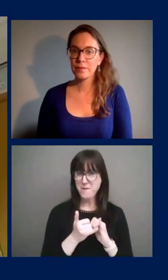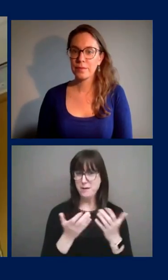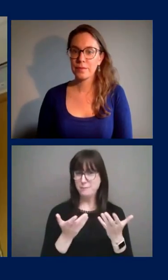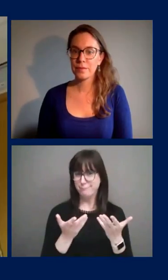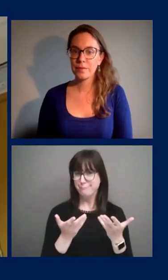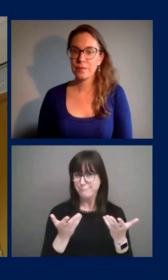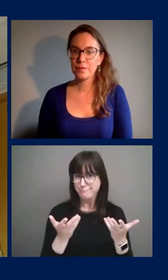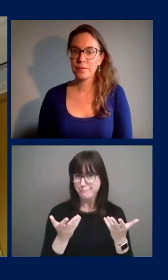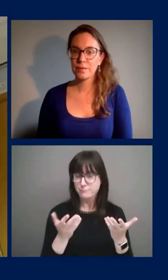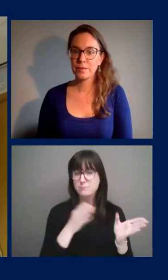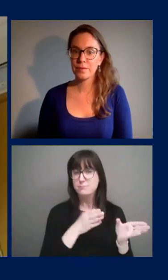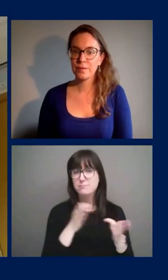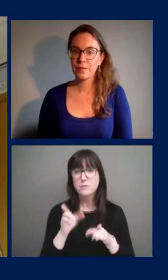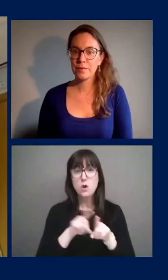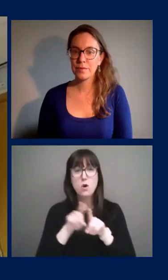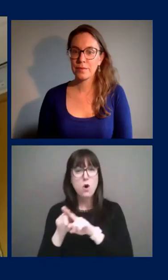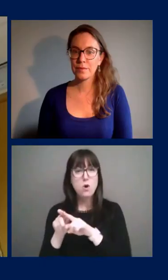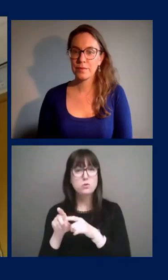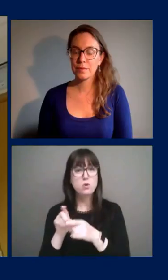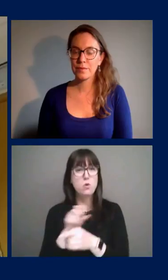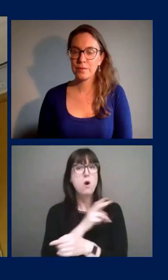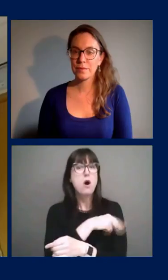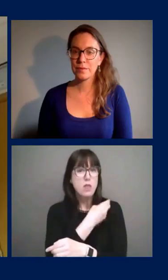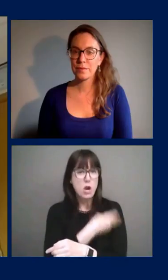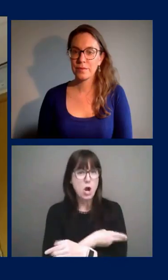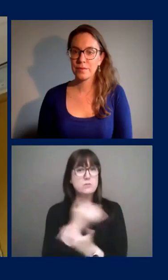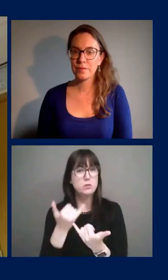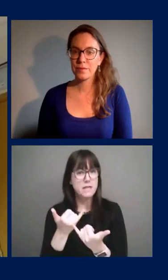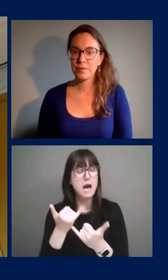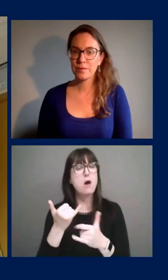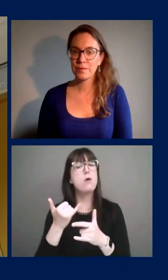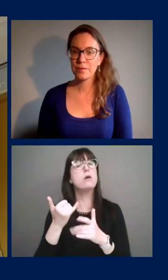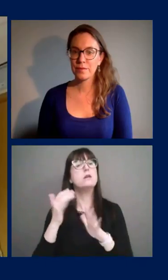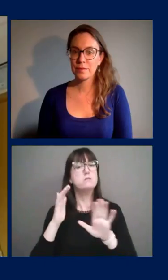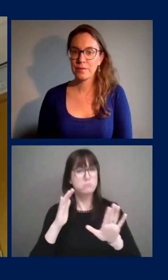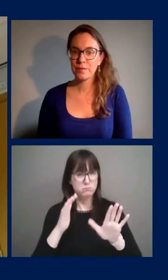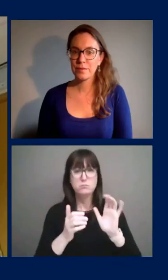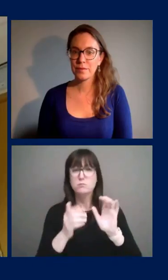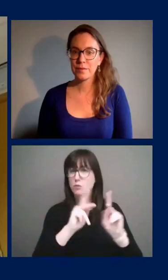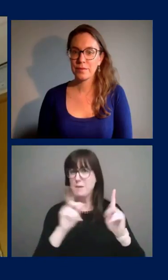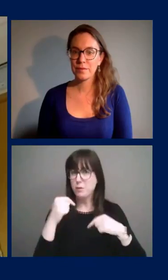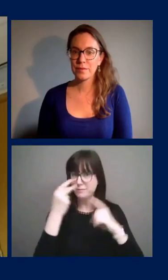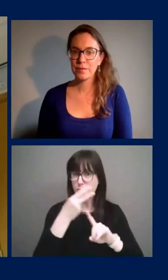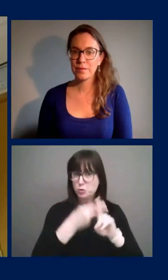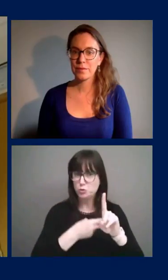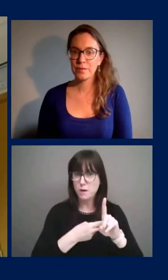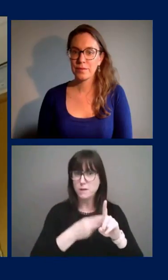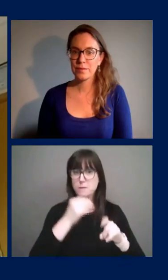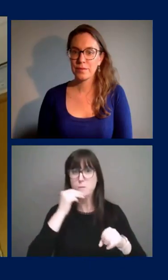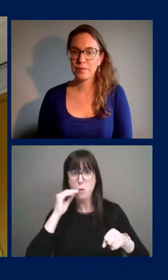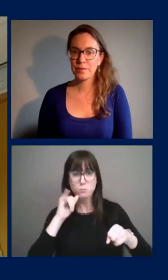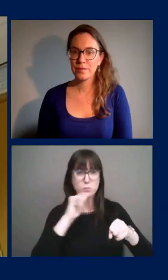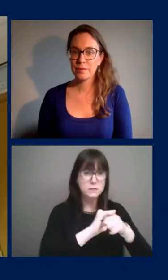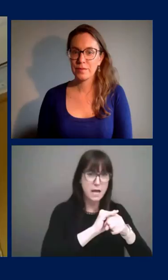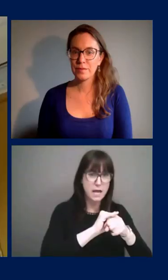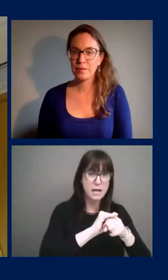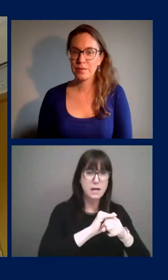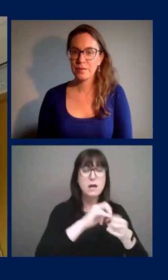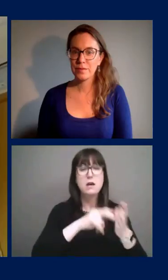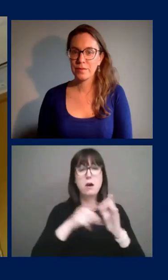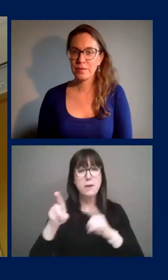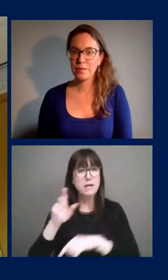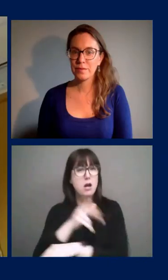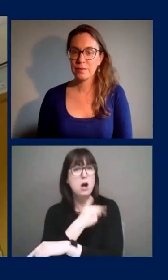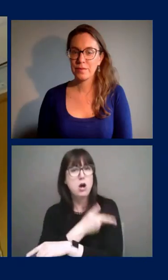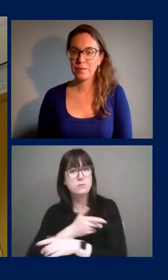have seen our healthcare system has had the time now because everyone did their part with physical distancing to prepare, uh, to be able to